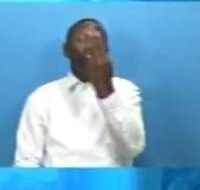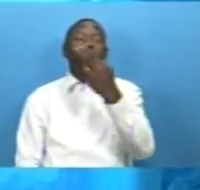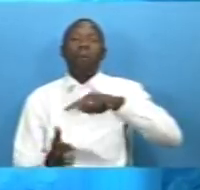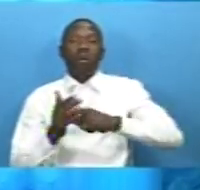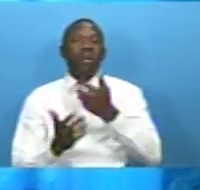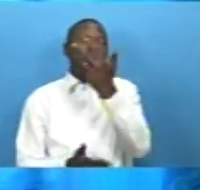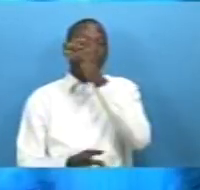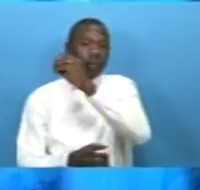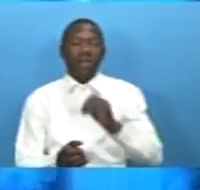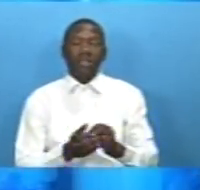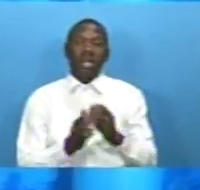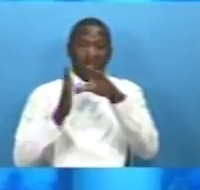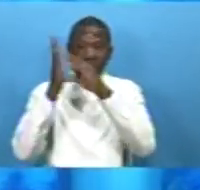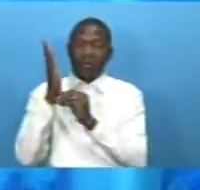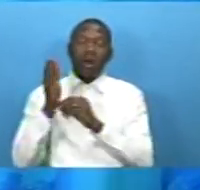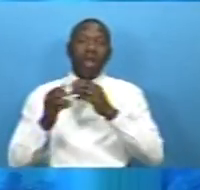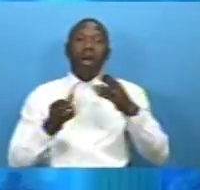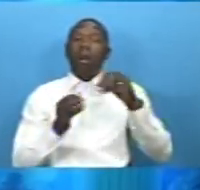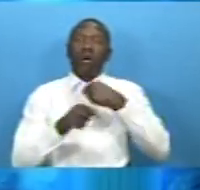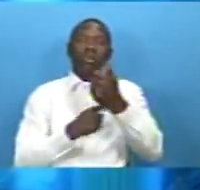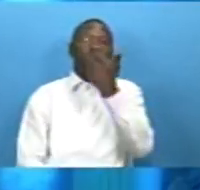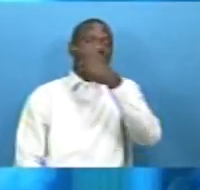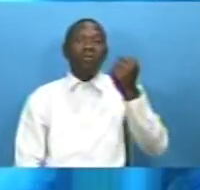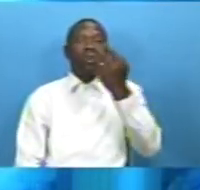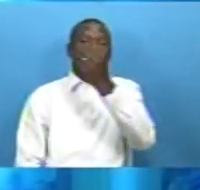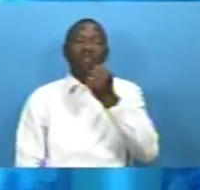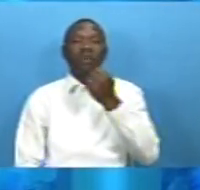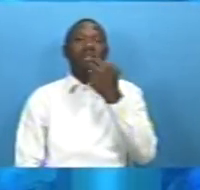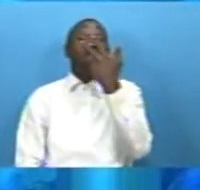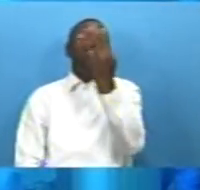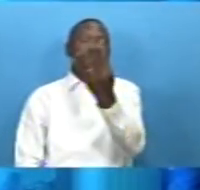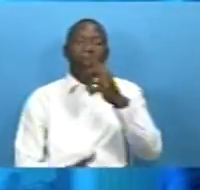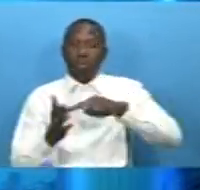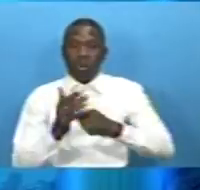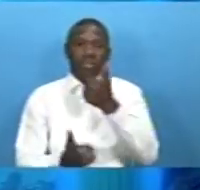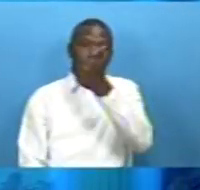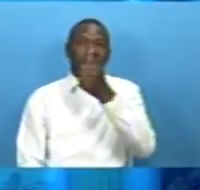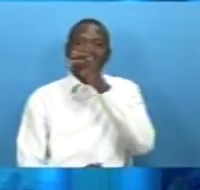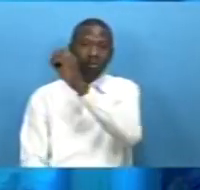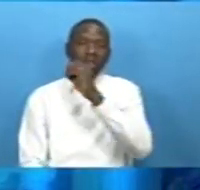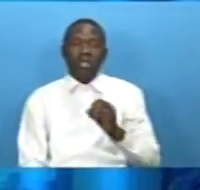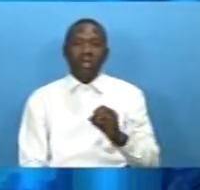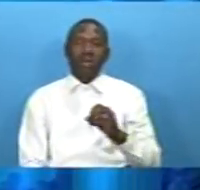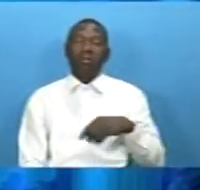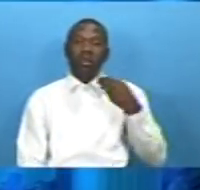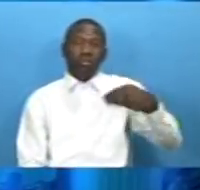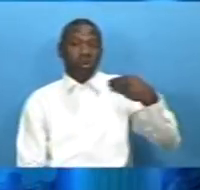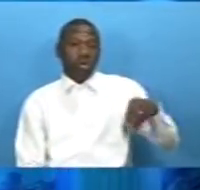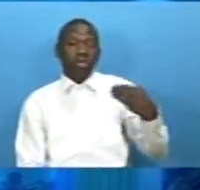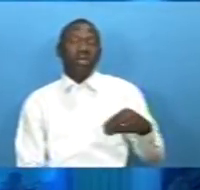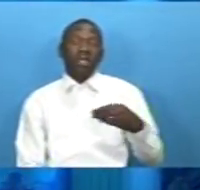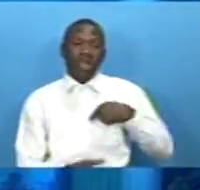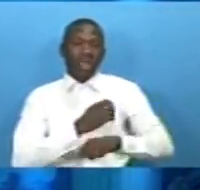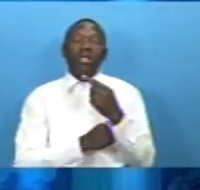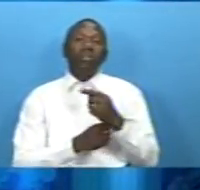771 774 rather 0.6 percent that is million dollars obviously in